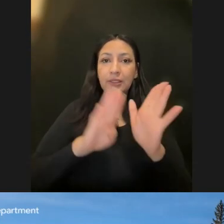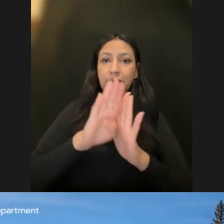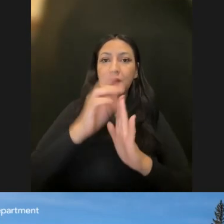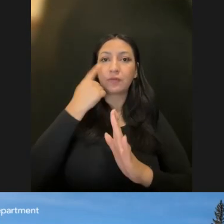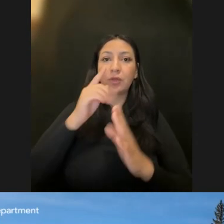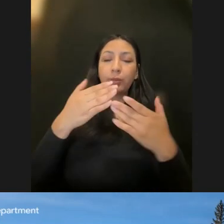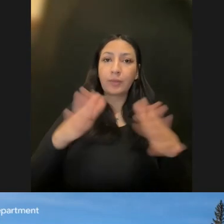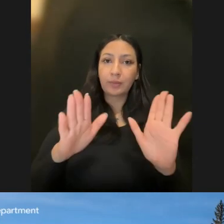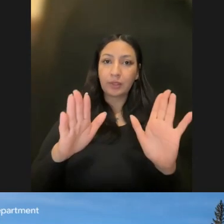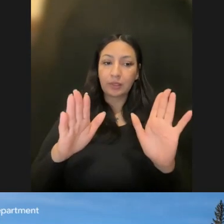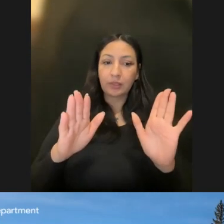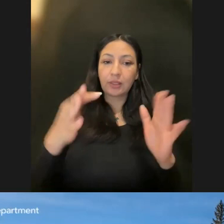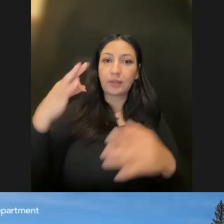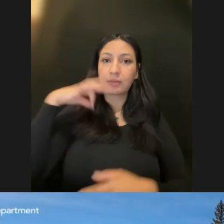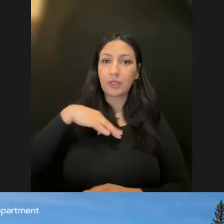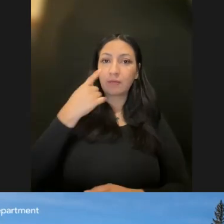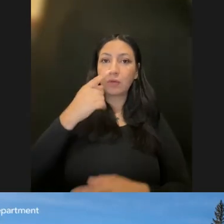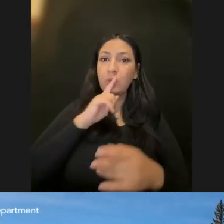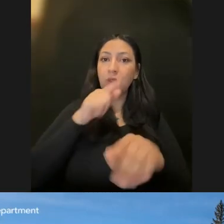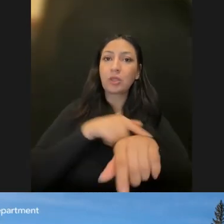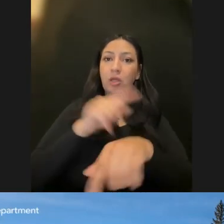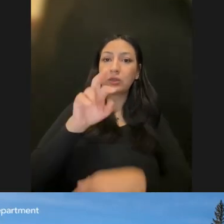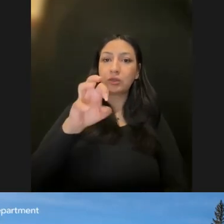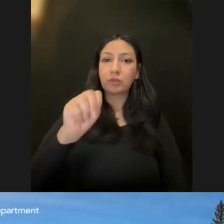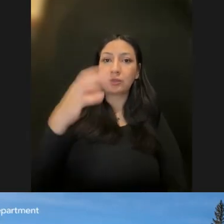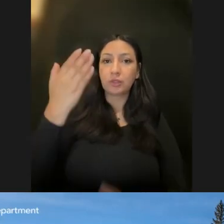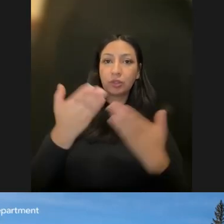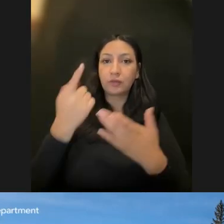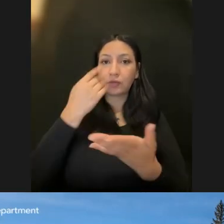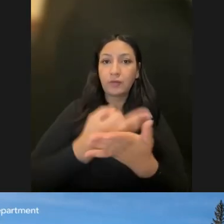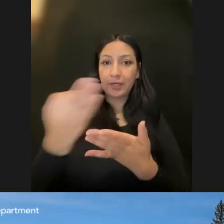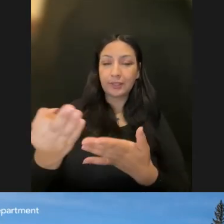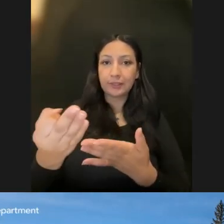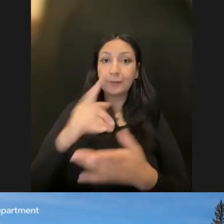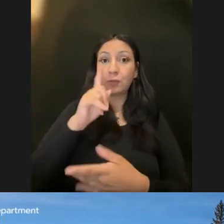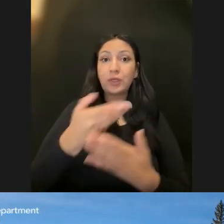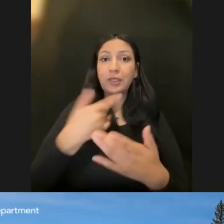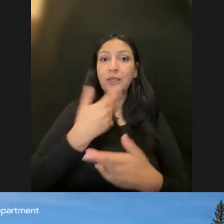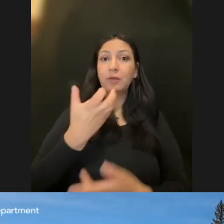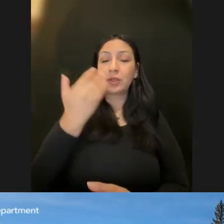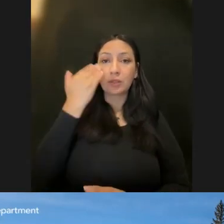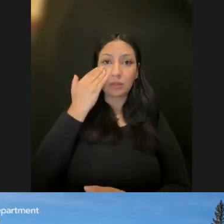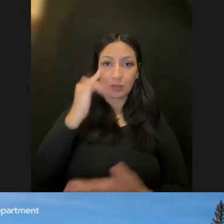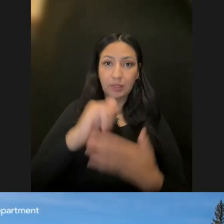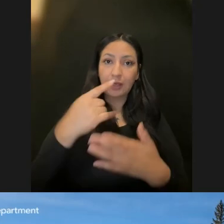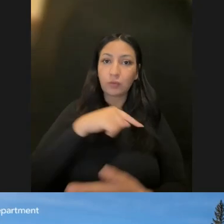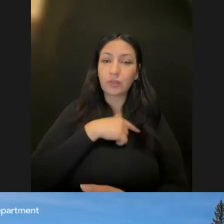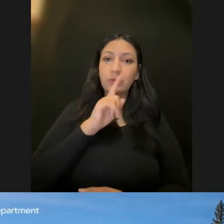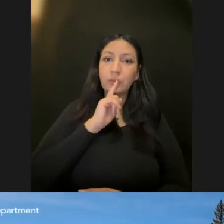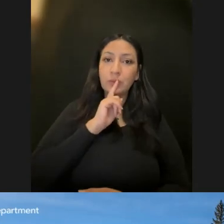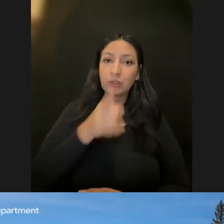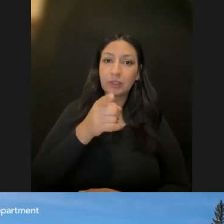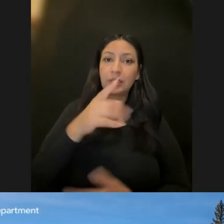a public benefit for long term services and supports financing. One thing I do want to note is that we are absolutely